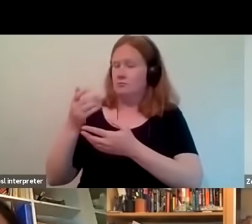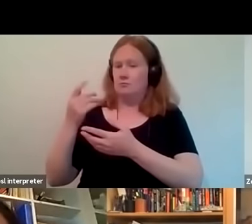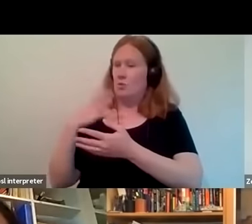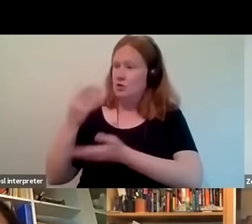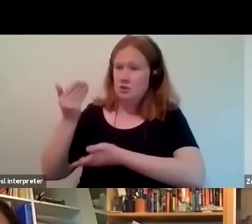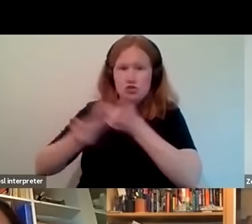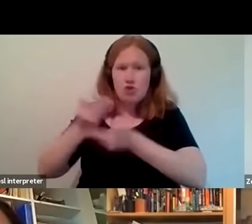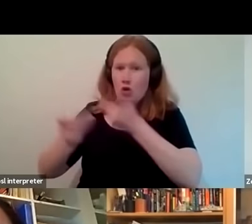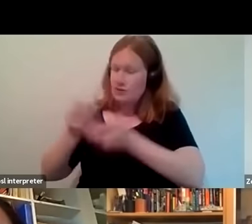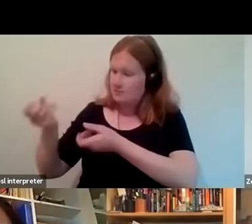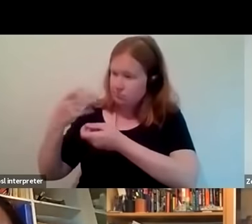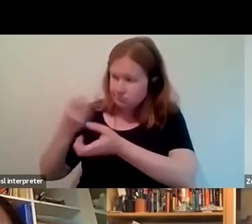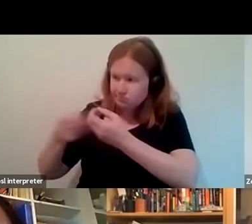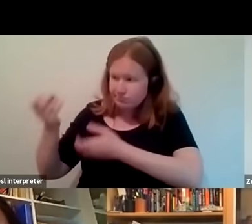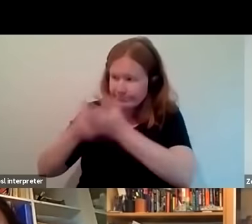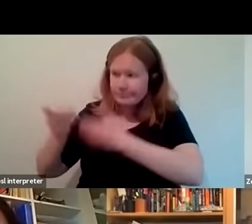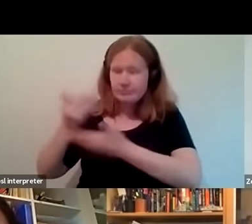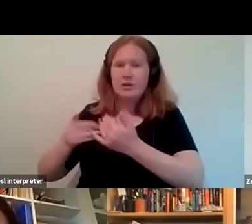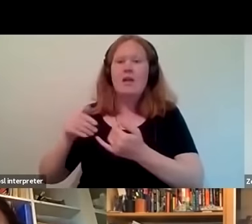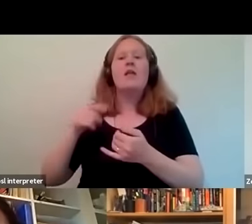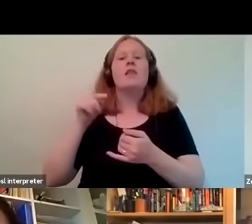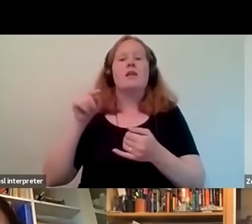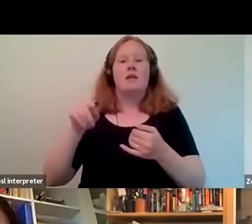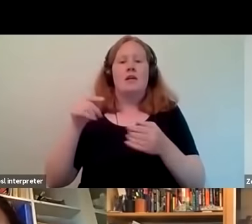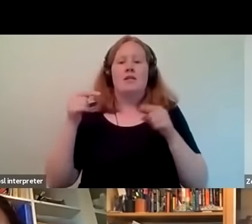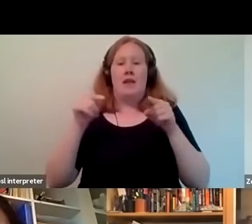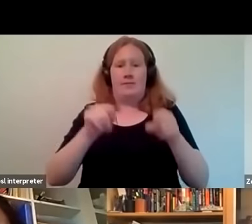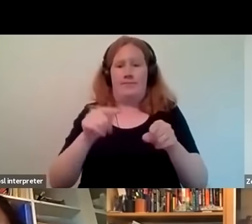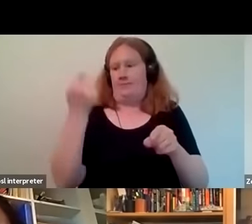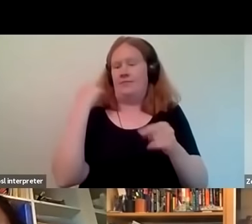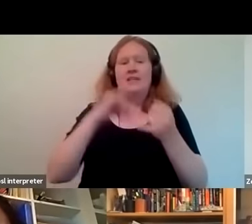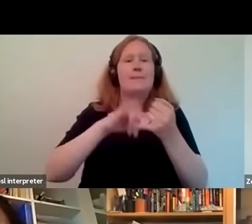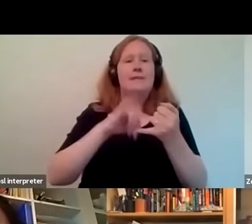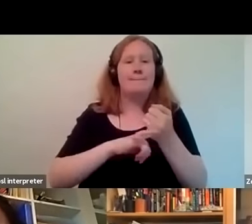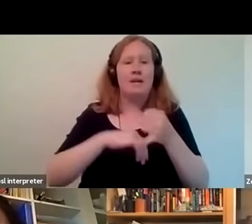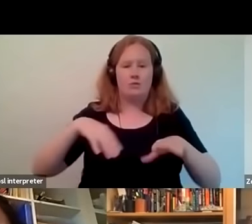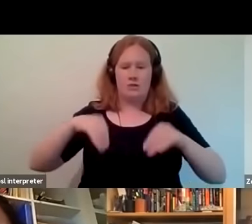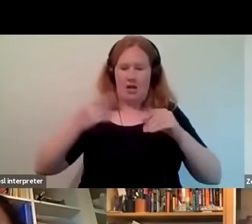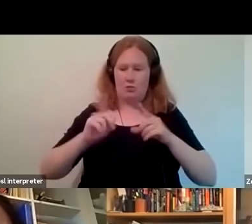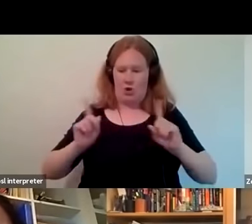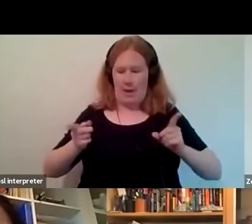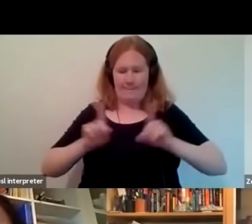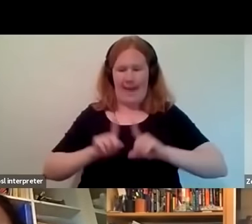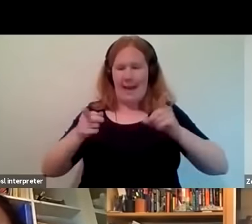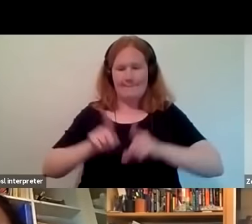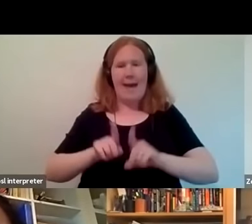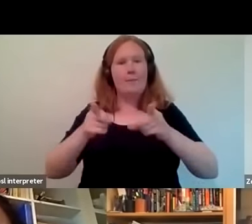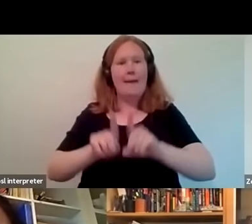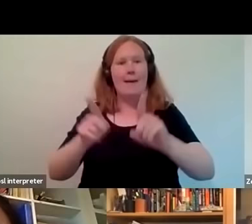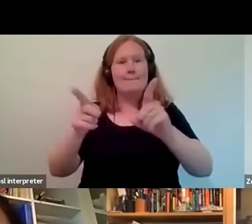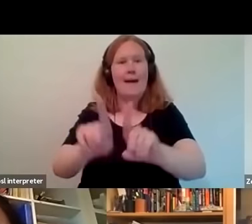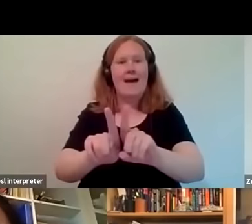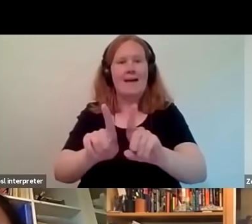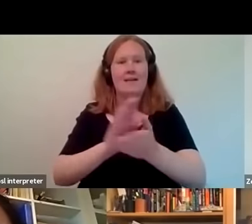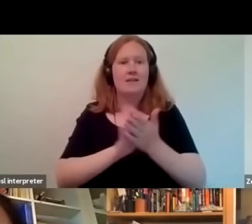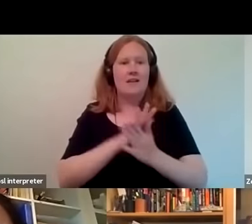and then the back end of september we um started pairing people up and um providing opportunities for the